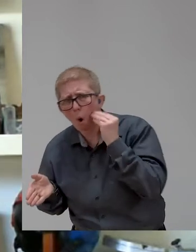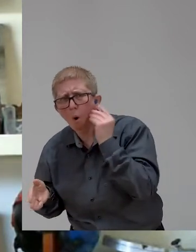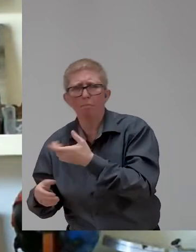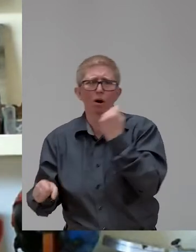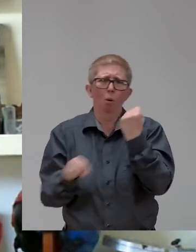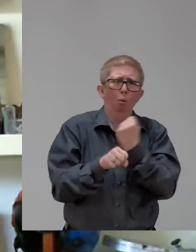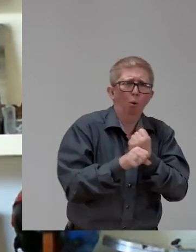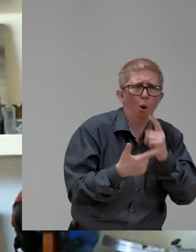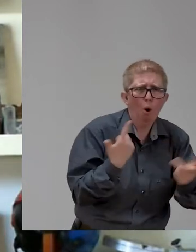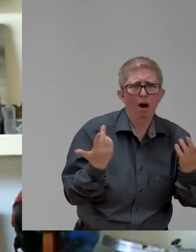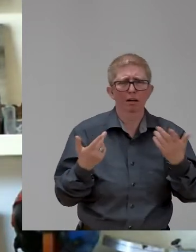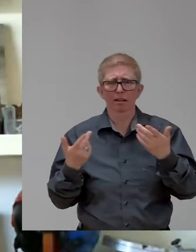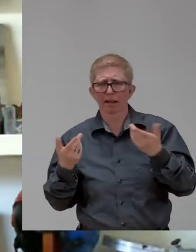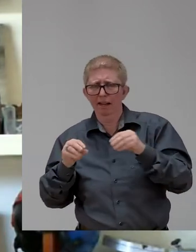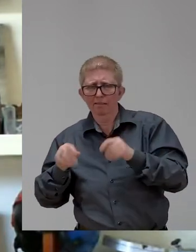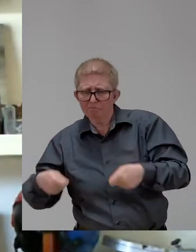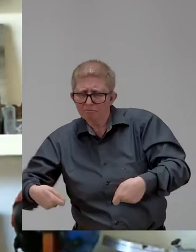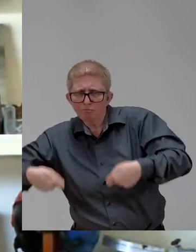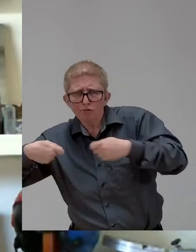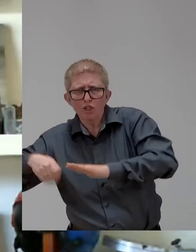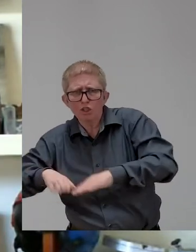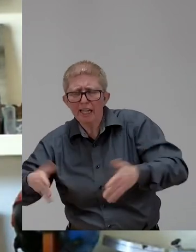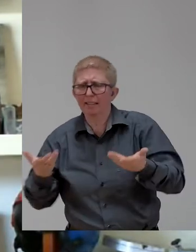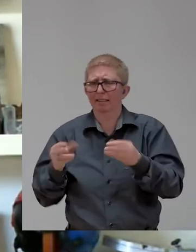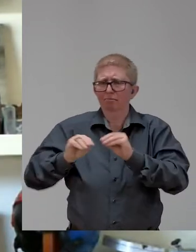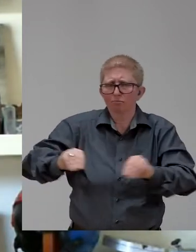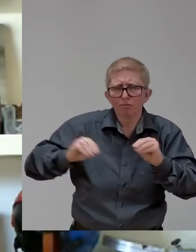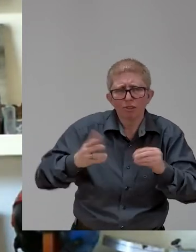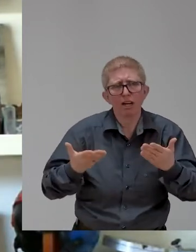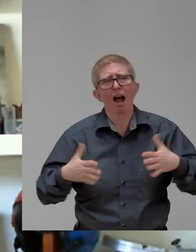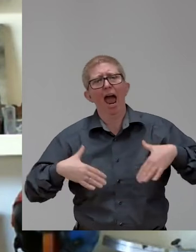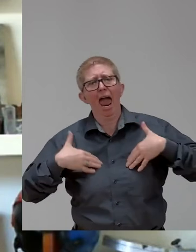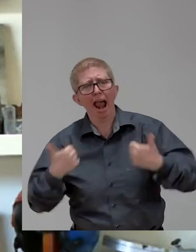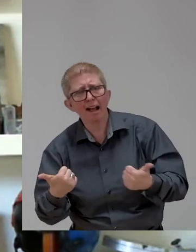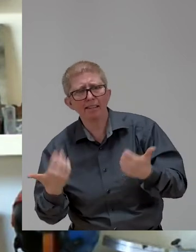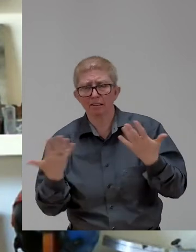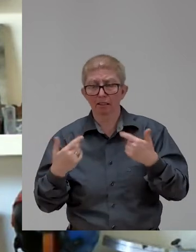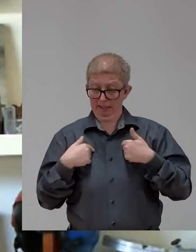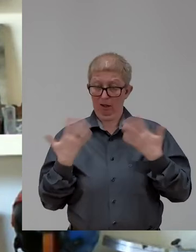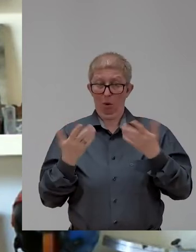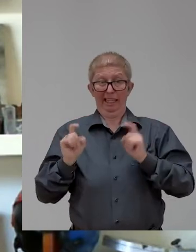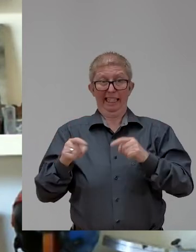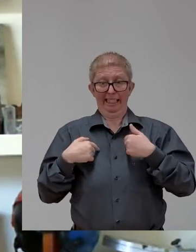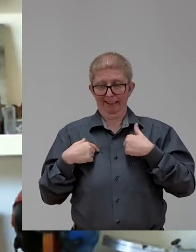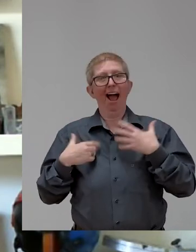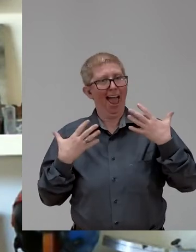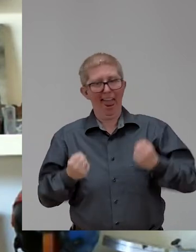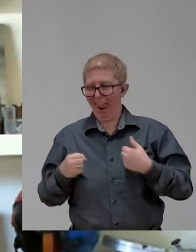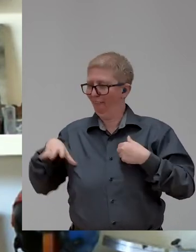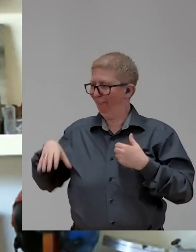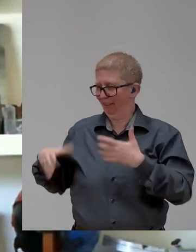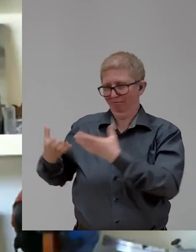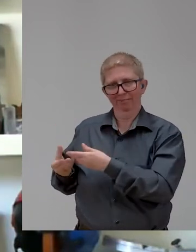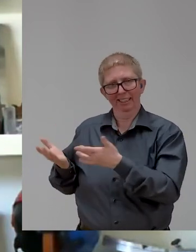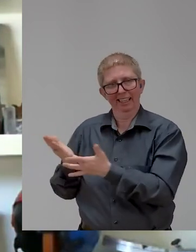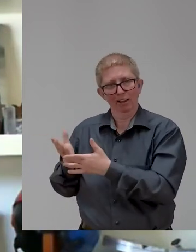education, health. Anything we do in the future is based on using technologies,